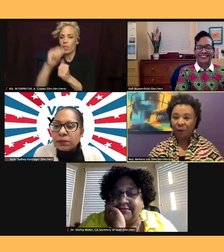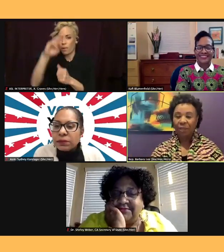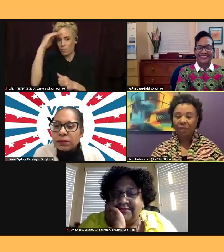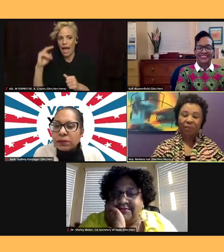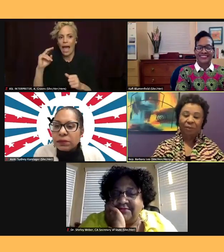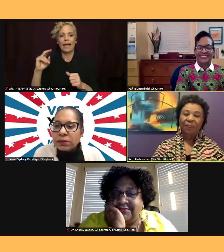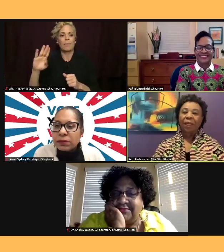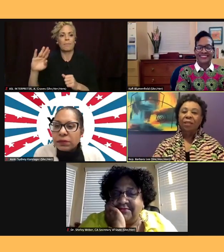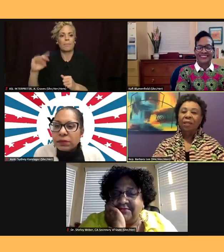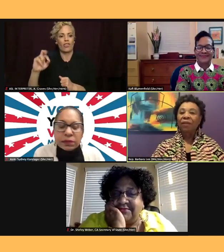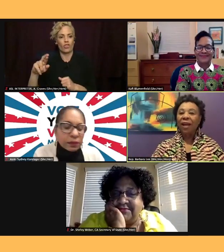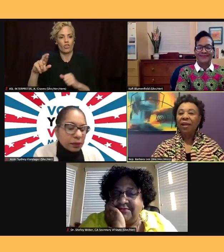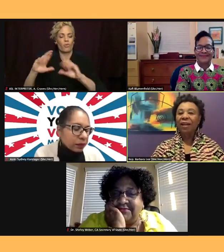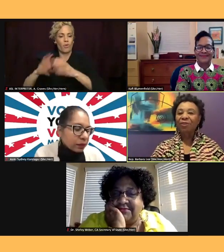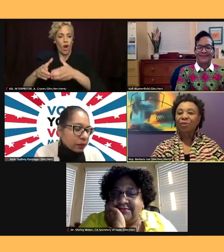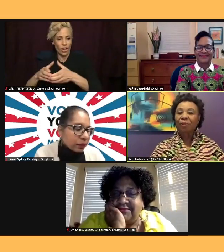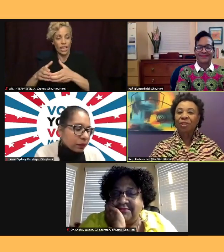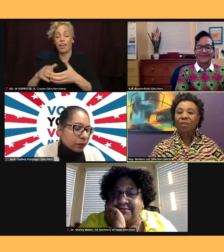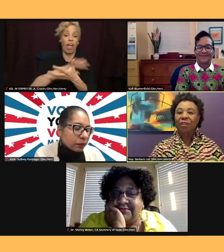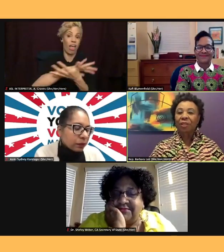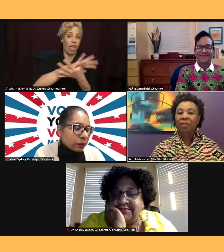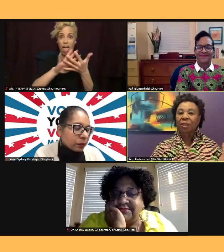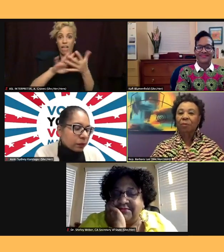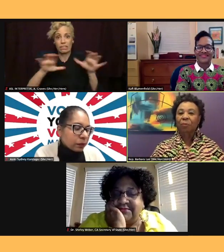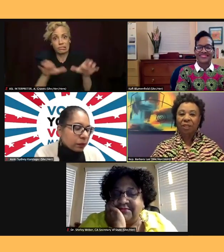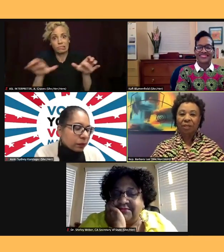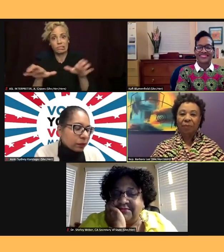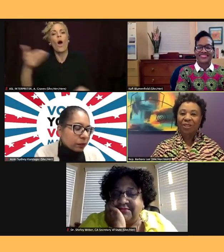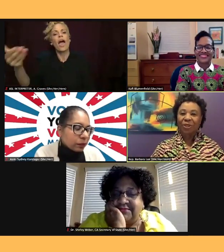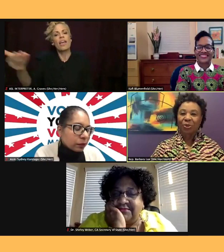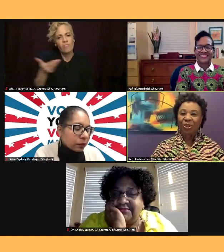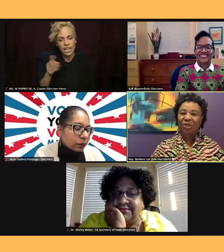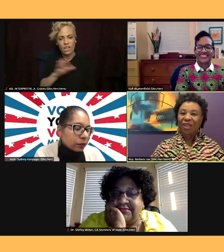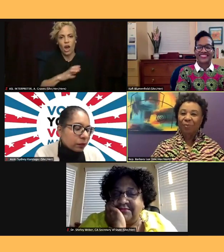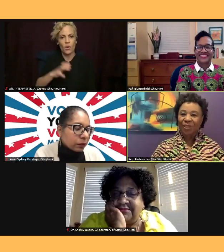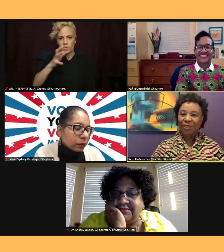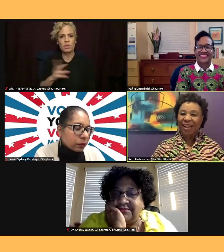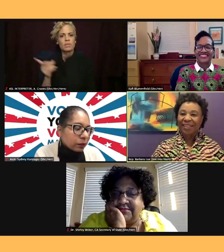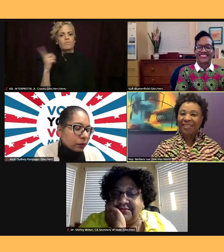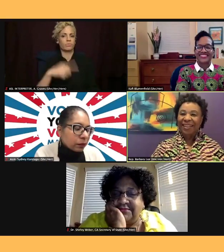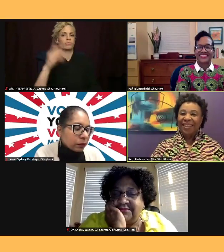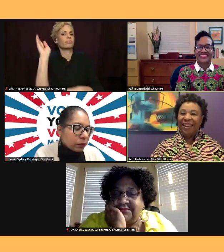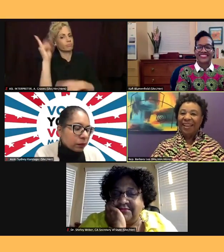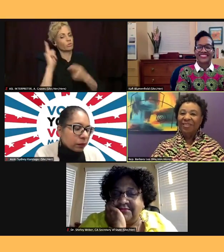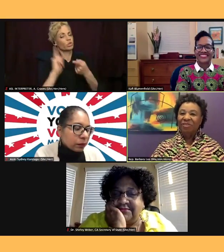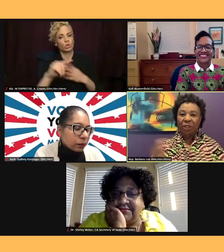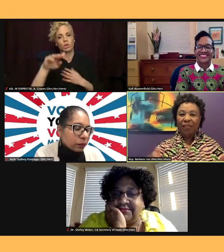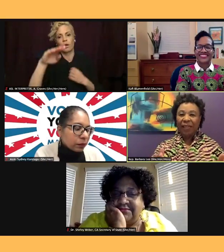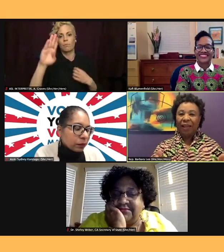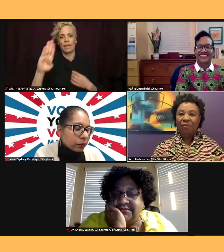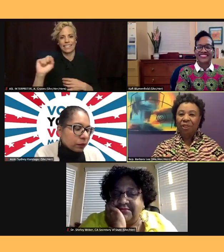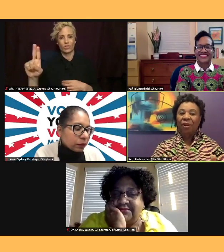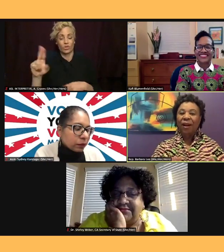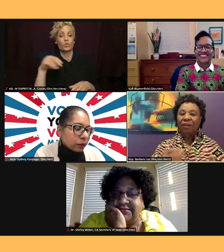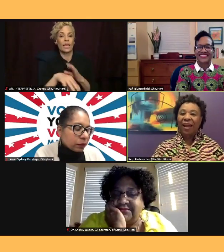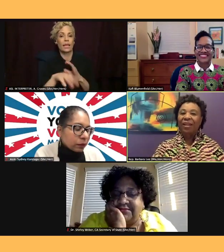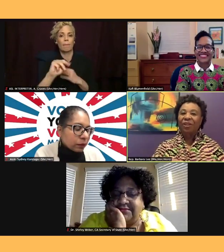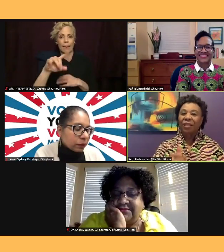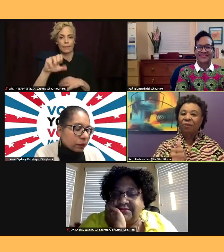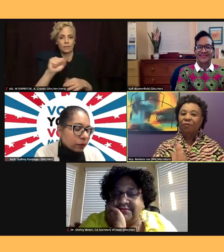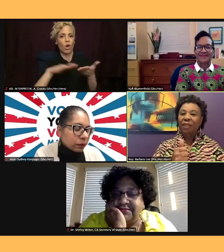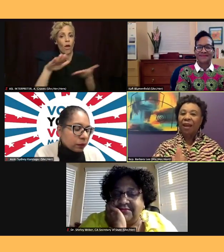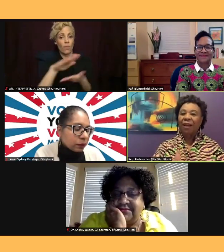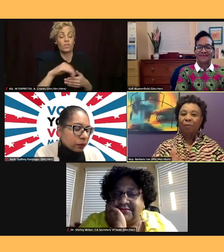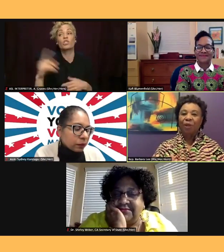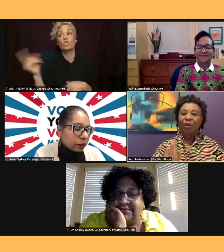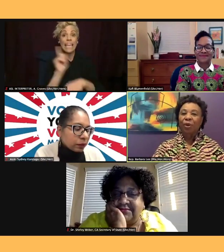So I invited Congresswoman Shirley Chisholm to speak to the Black Student Union at Mills College, and Shirley came, you know, and I invited her as the first African-American